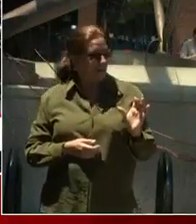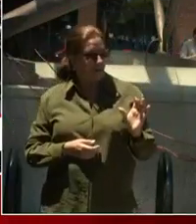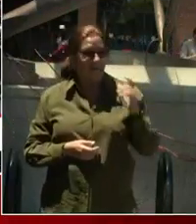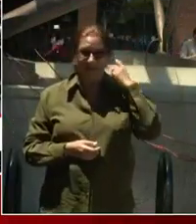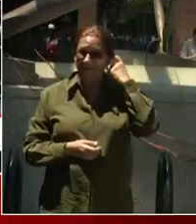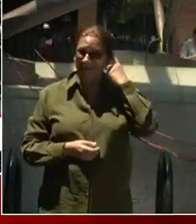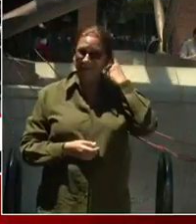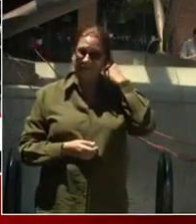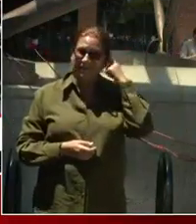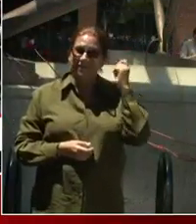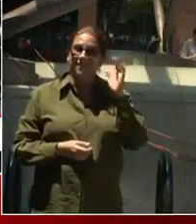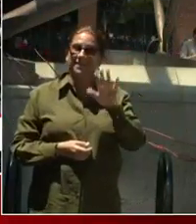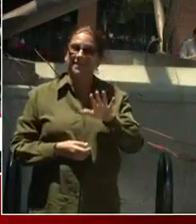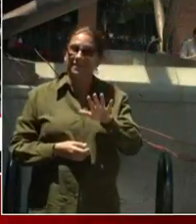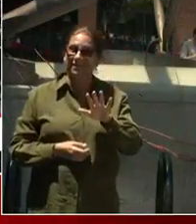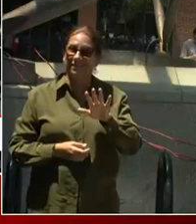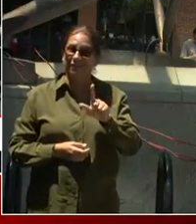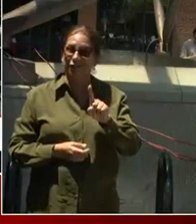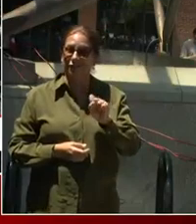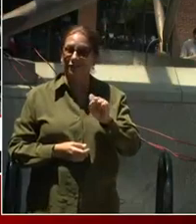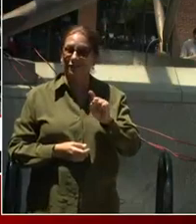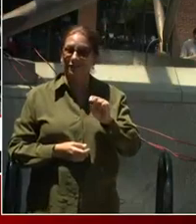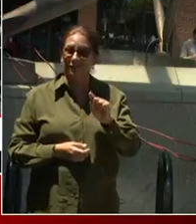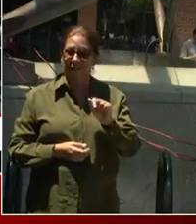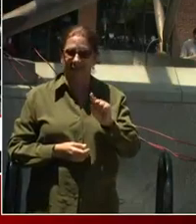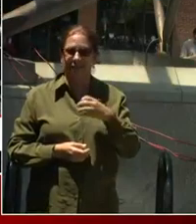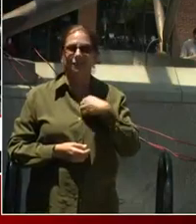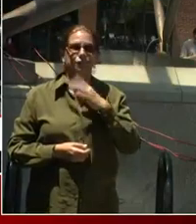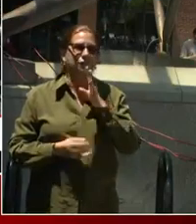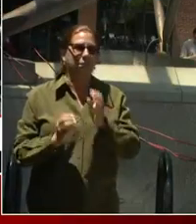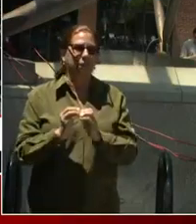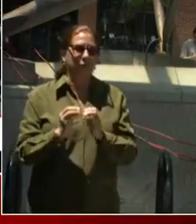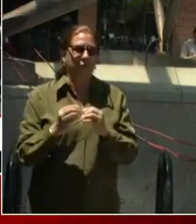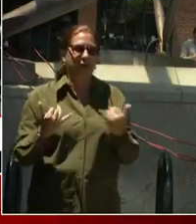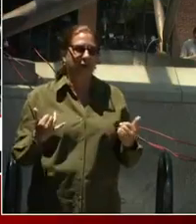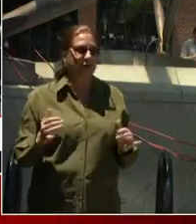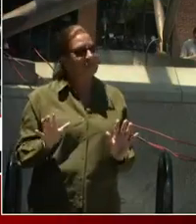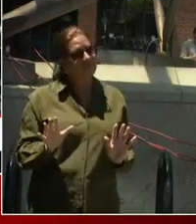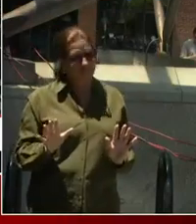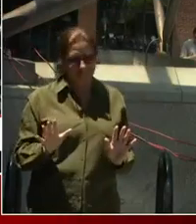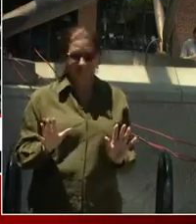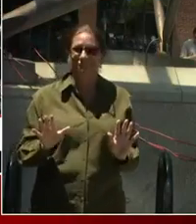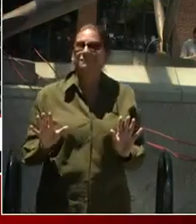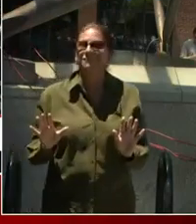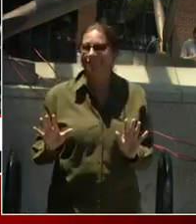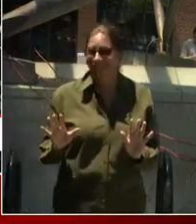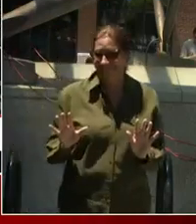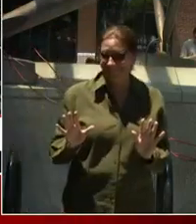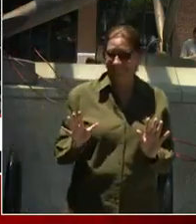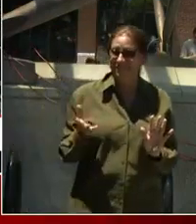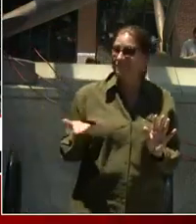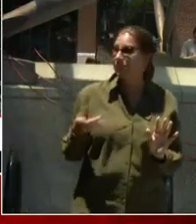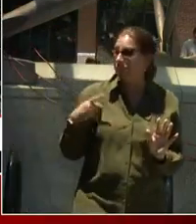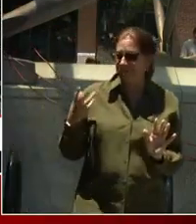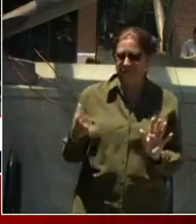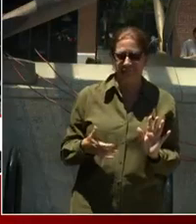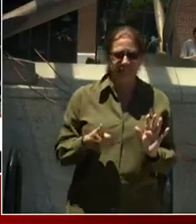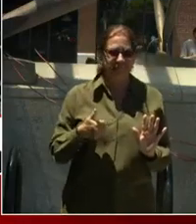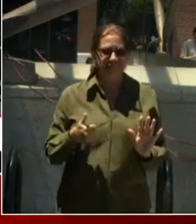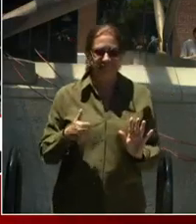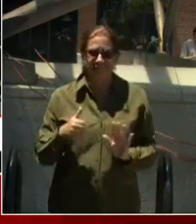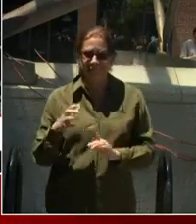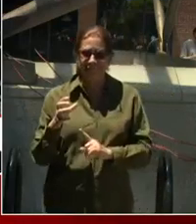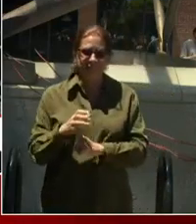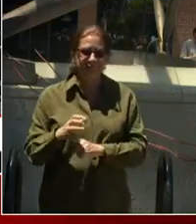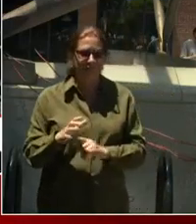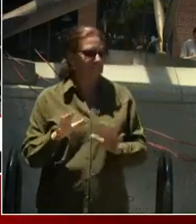So, what we need to focus on and what our great Destination D.C., who you heard from on the